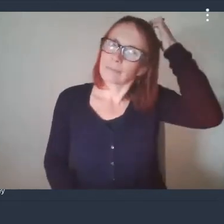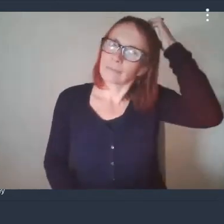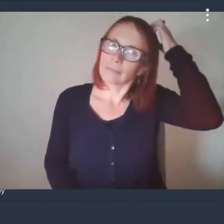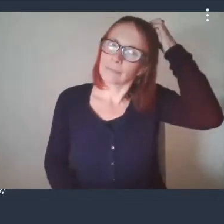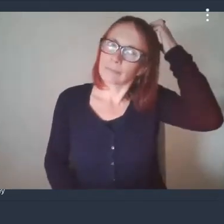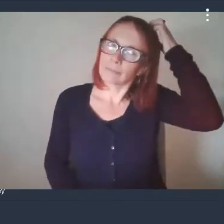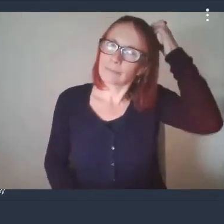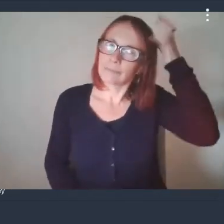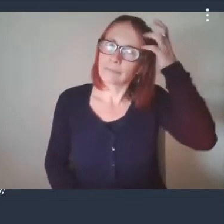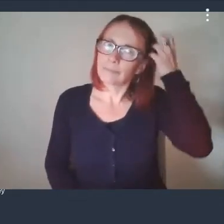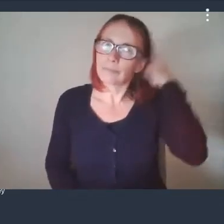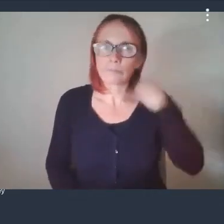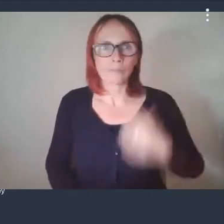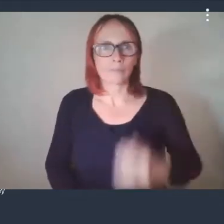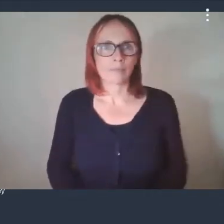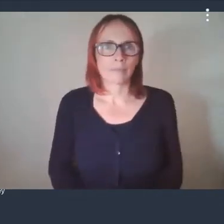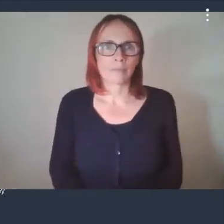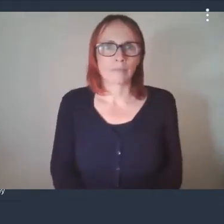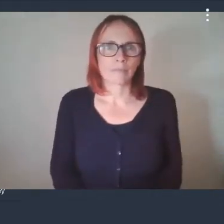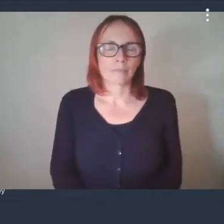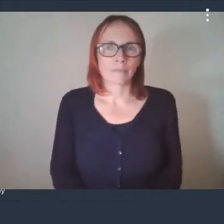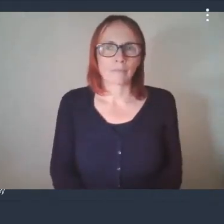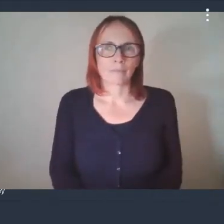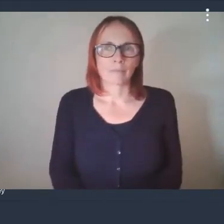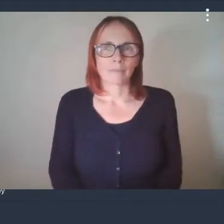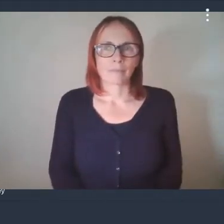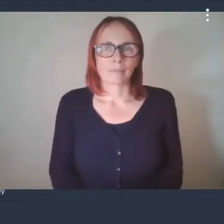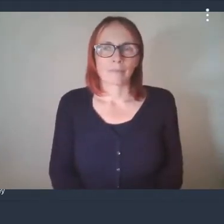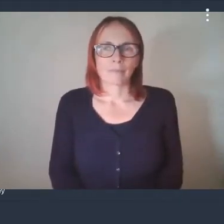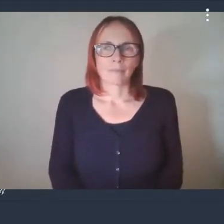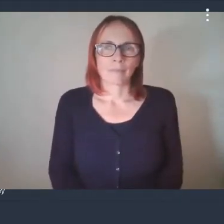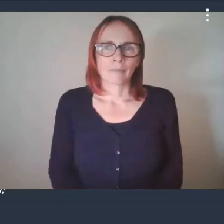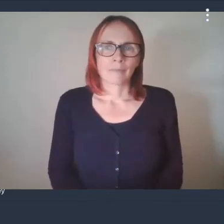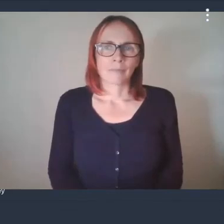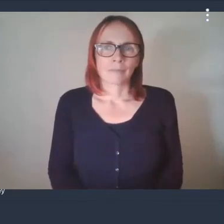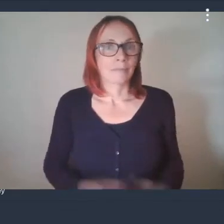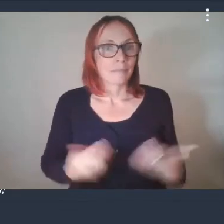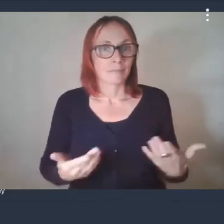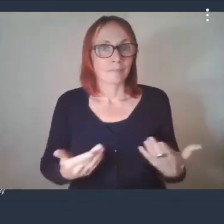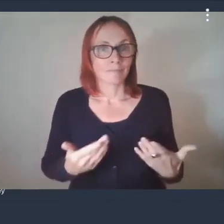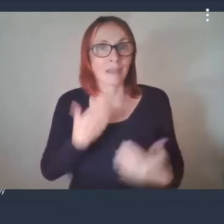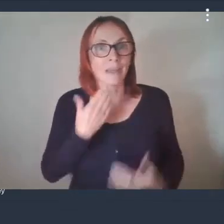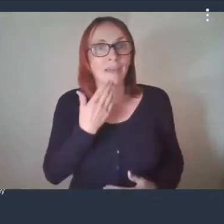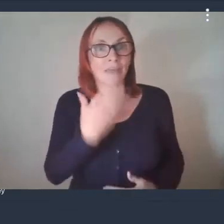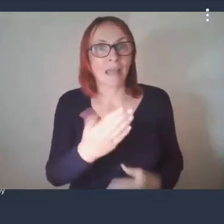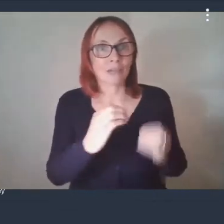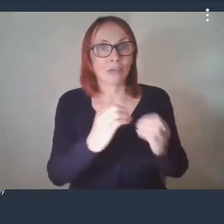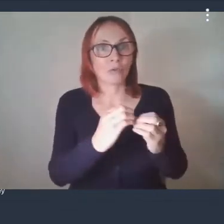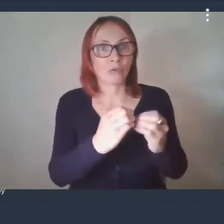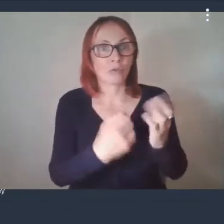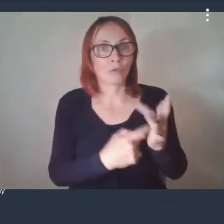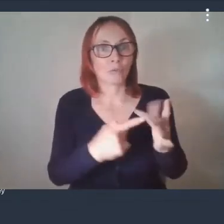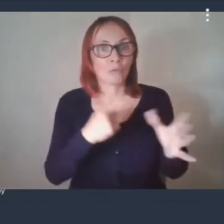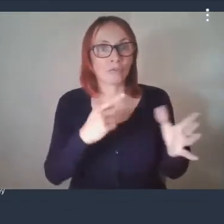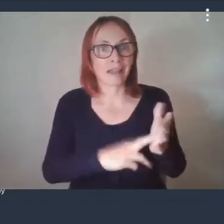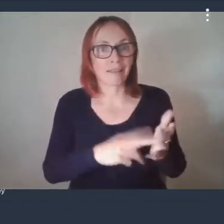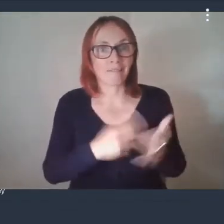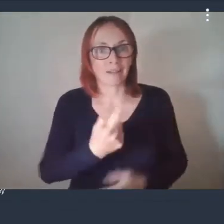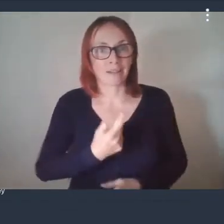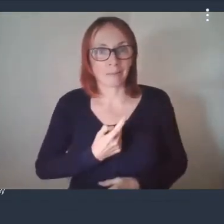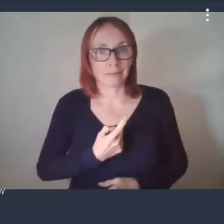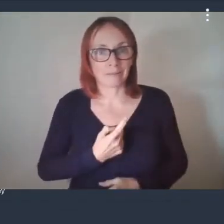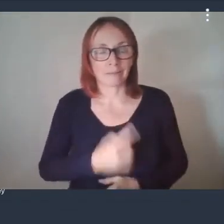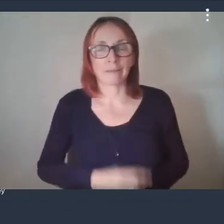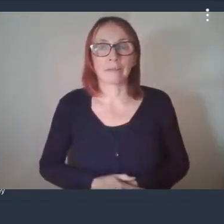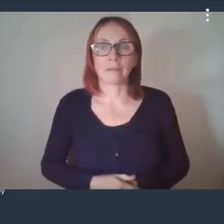i'd like to thank you brian for coming along today you know and tell us everything because to be honest i never